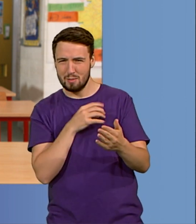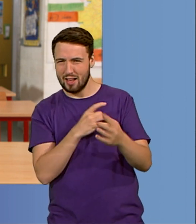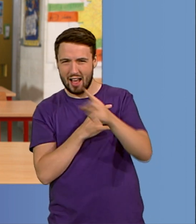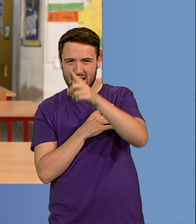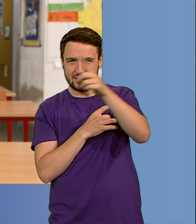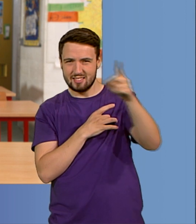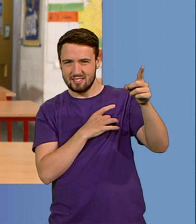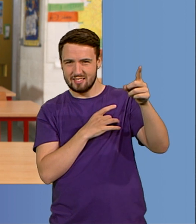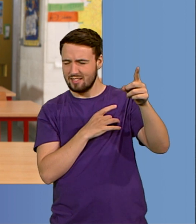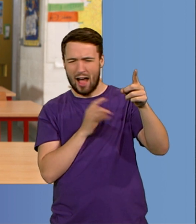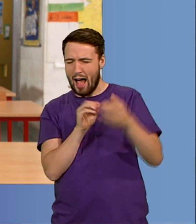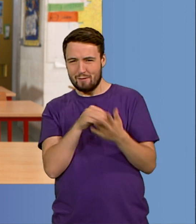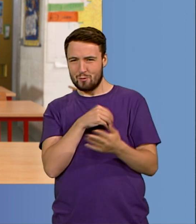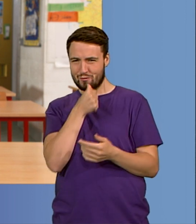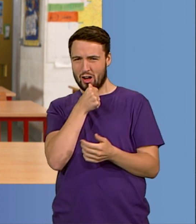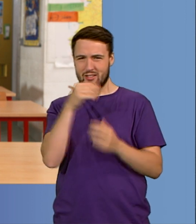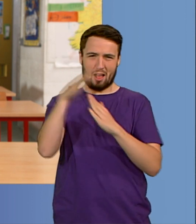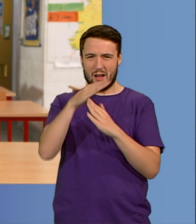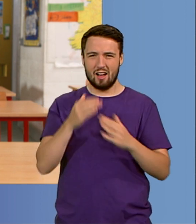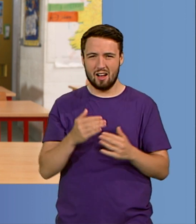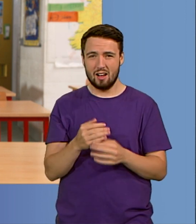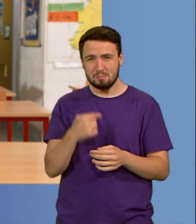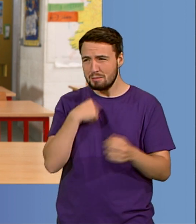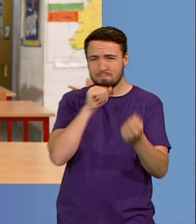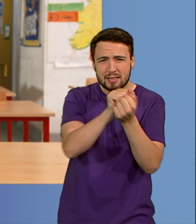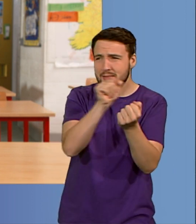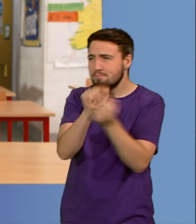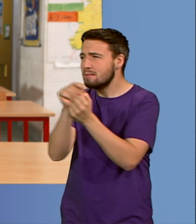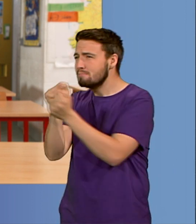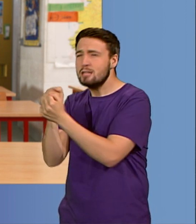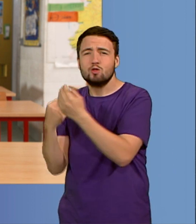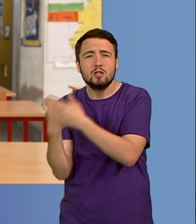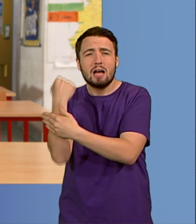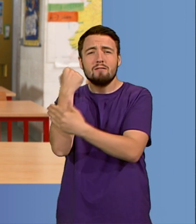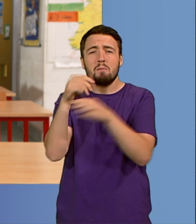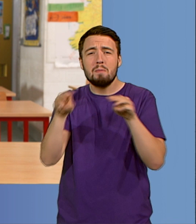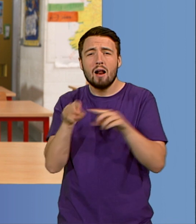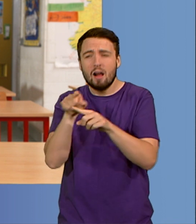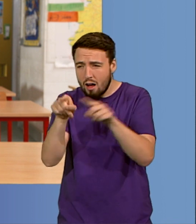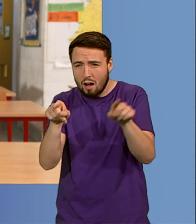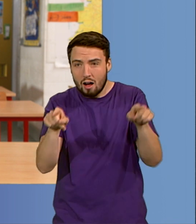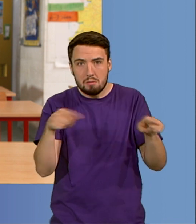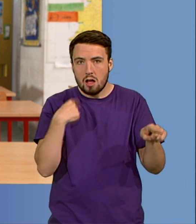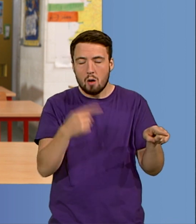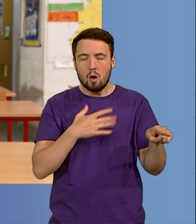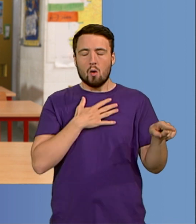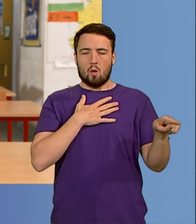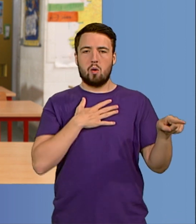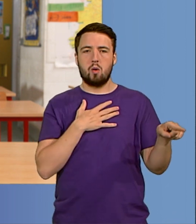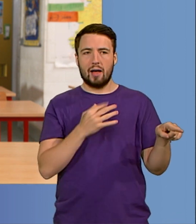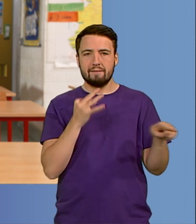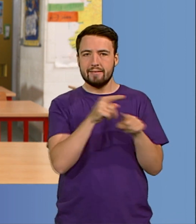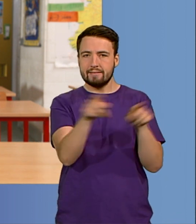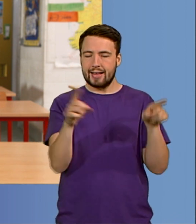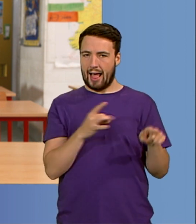When I get to meet people who are successful or of note, I'm always so impressed with how kind they are, whether that